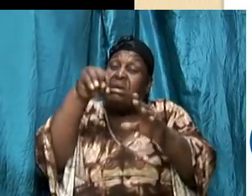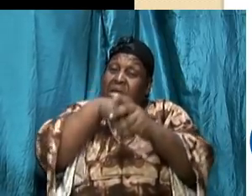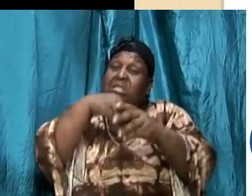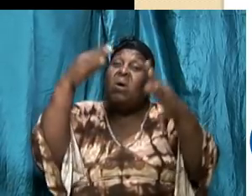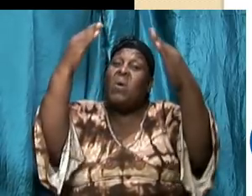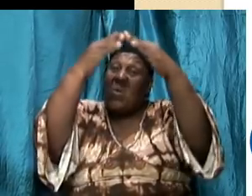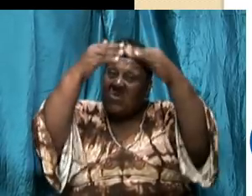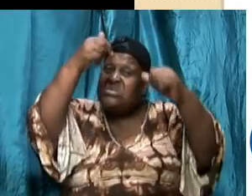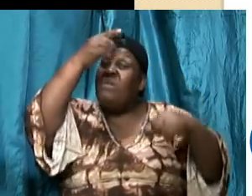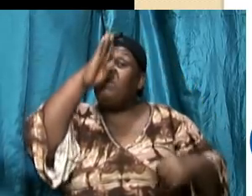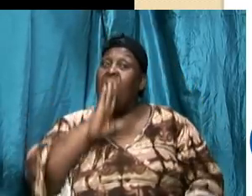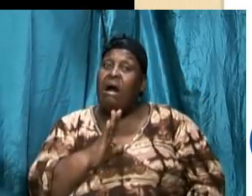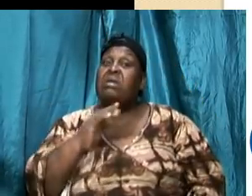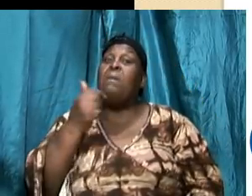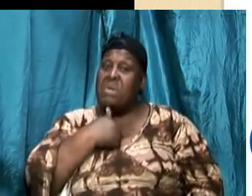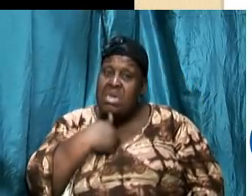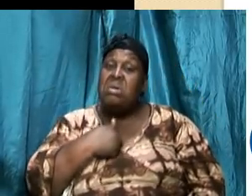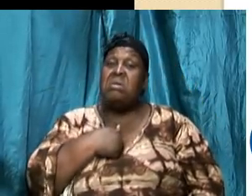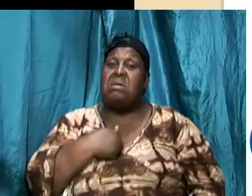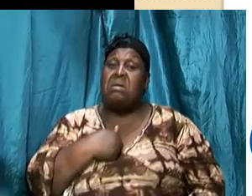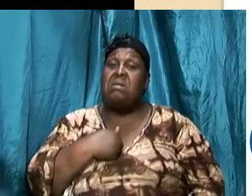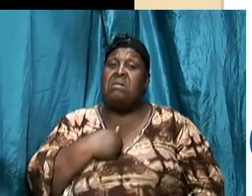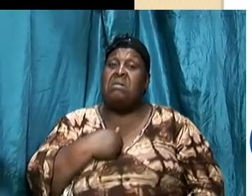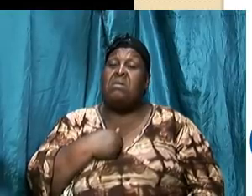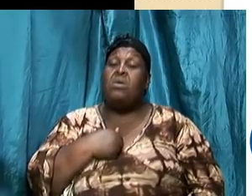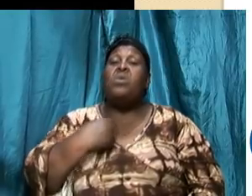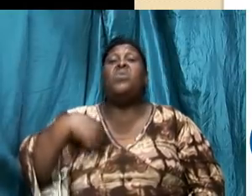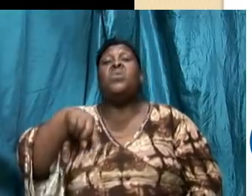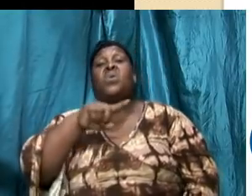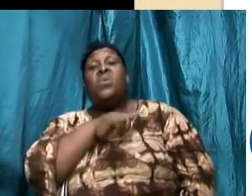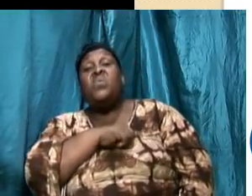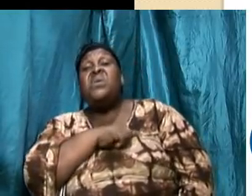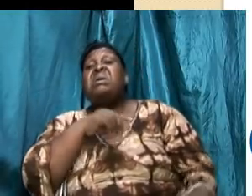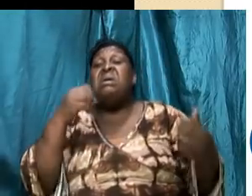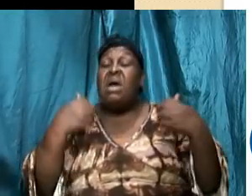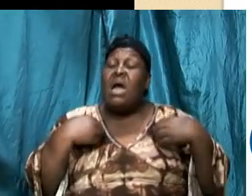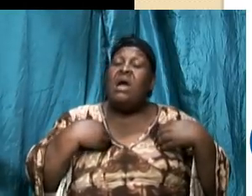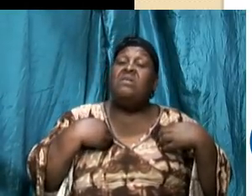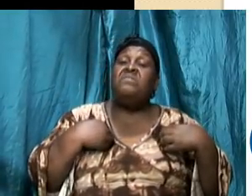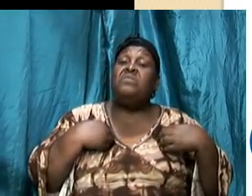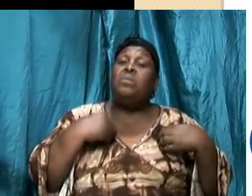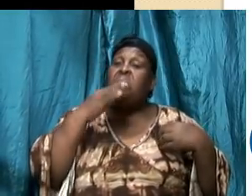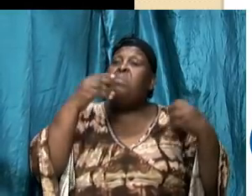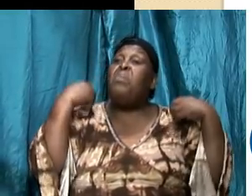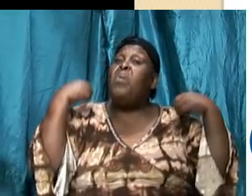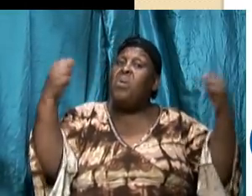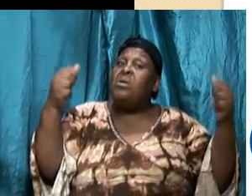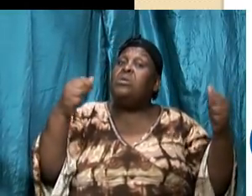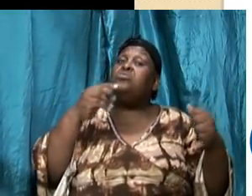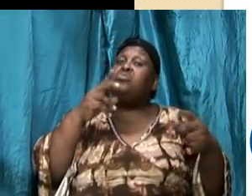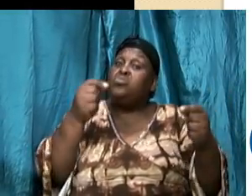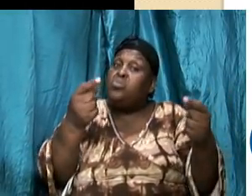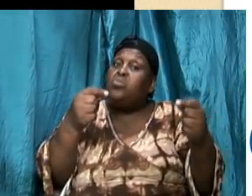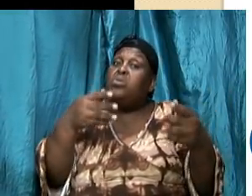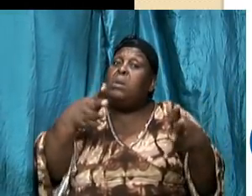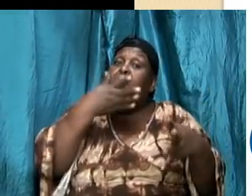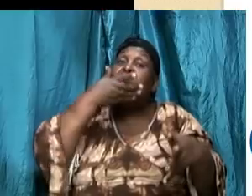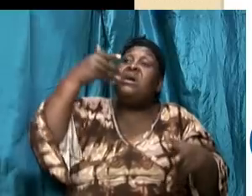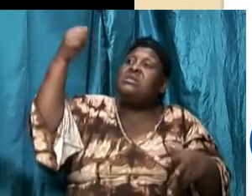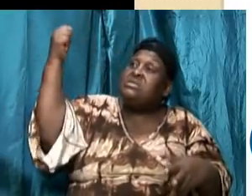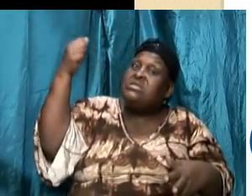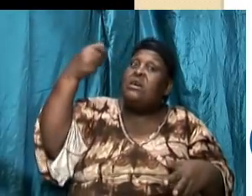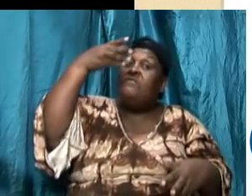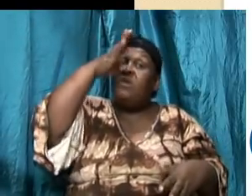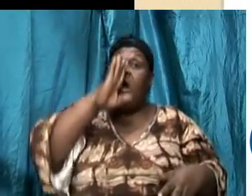less than that you have no ambition we must have ambition to be the best for God if I am a